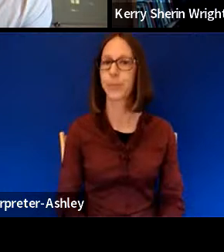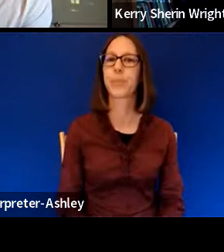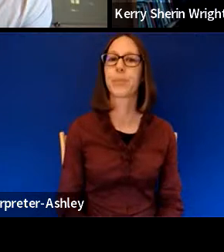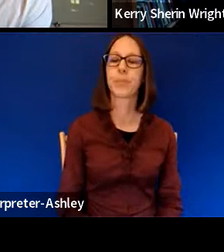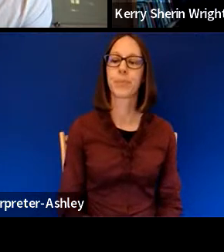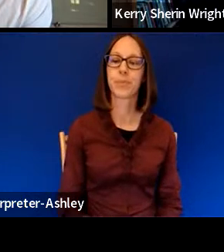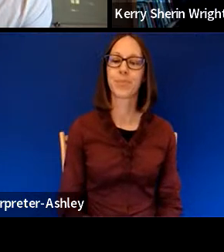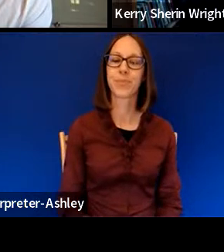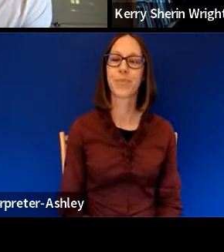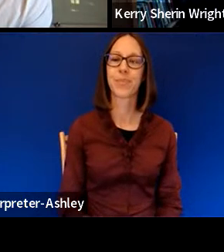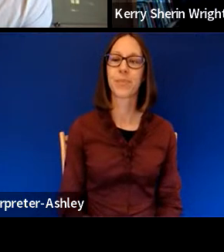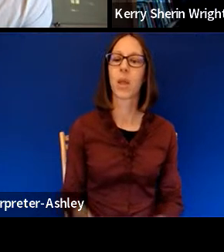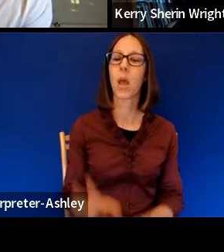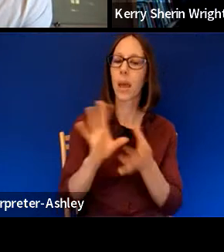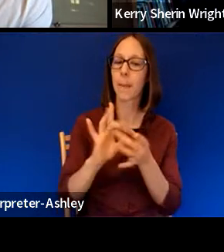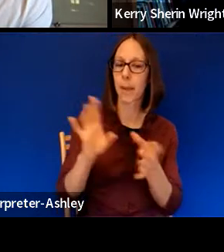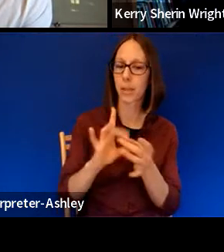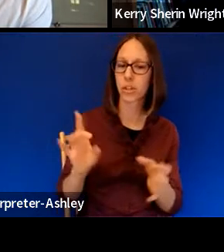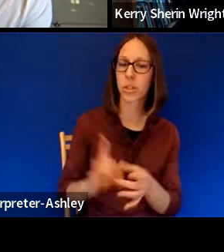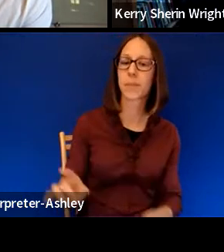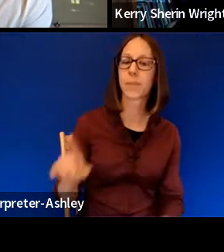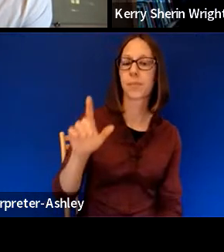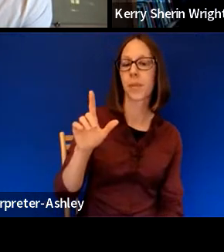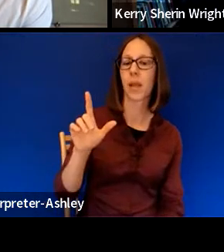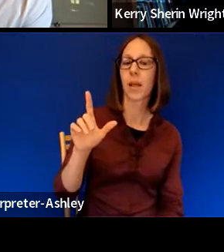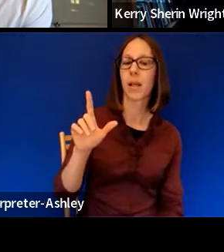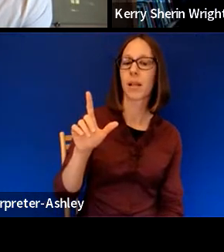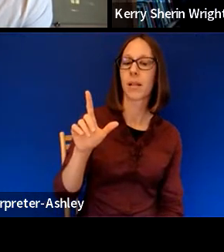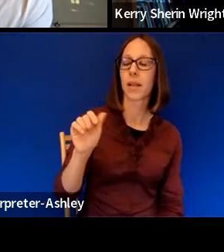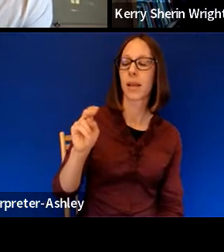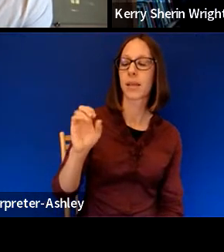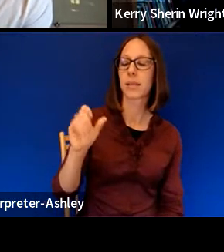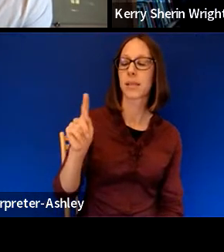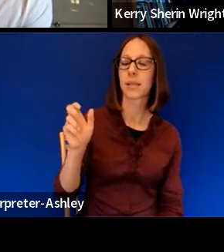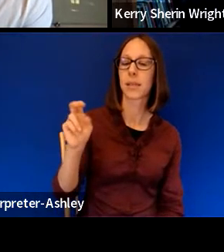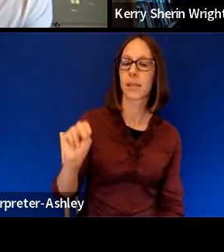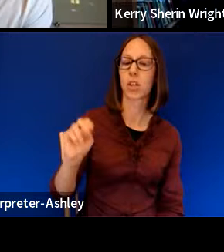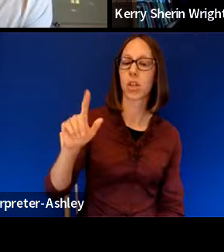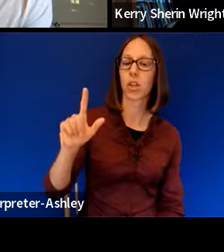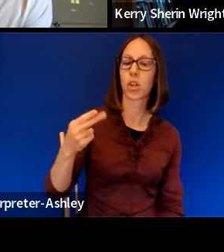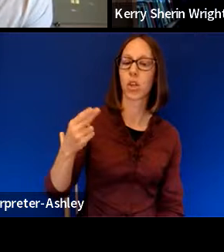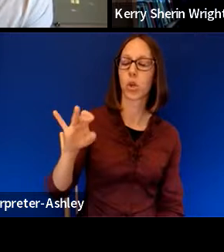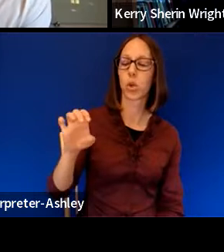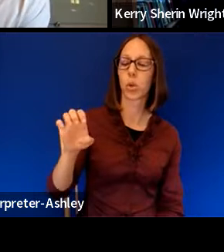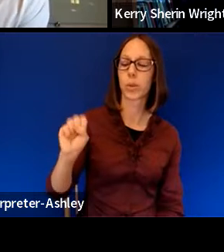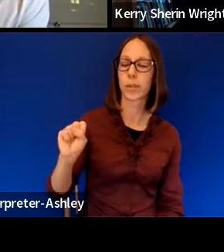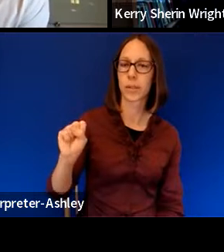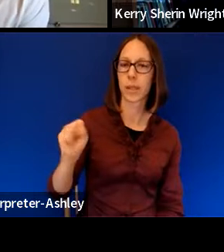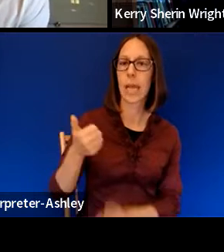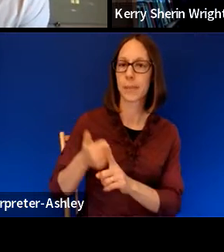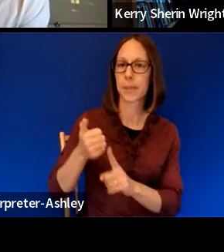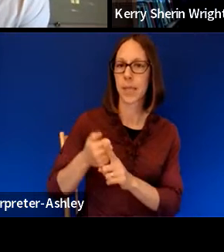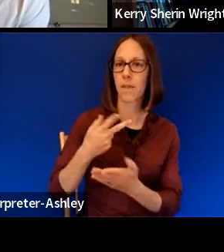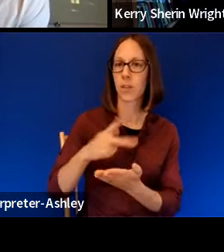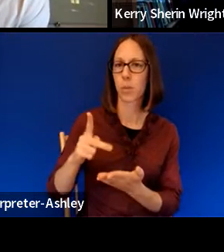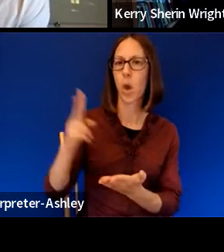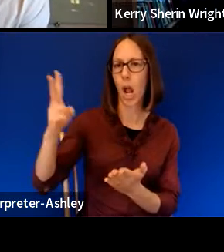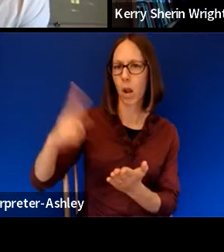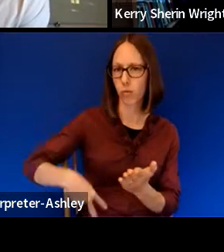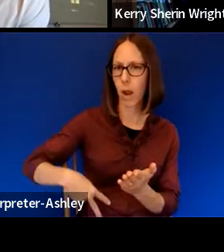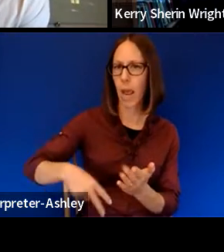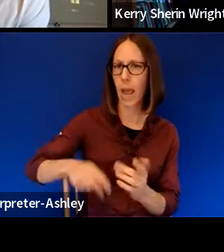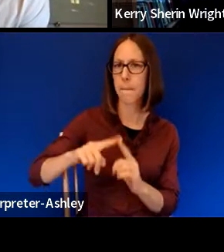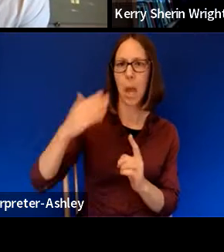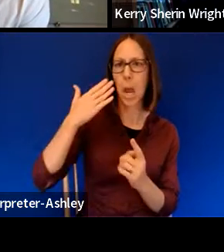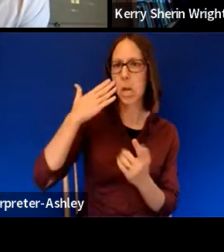Well, I mentioned Langston Hughes. I'm, he's a poet who, um, um, I read, I think, but I don't know if I knew enough